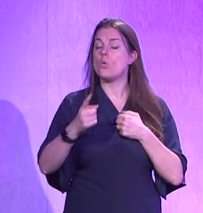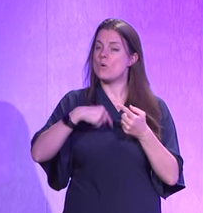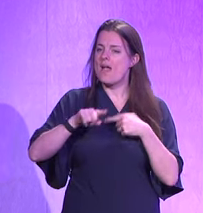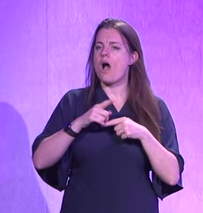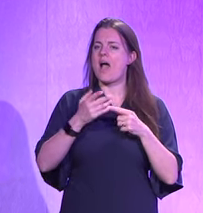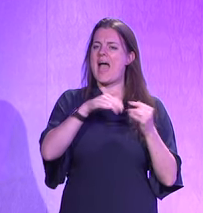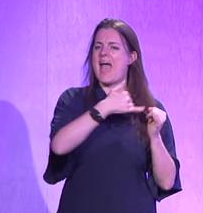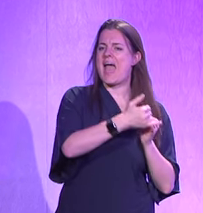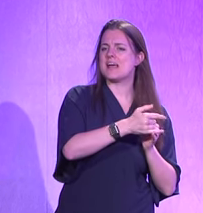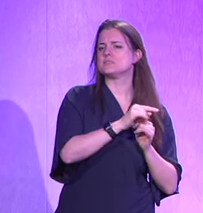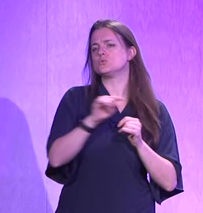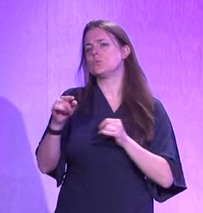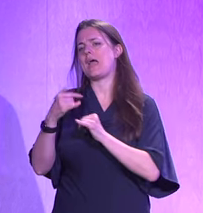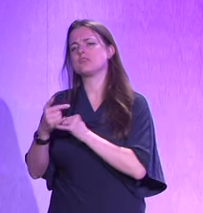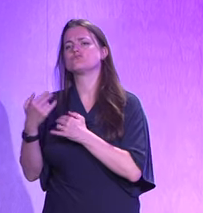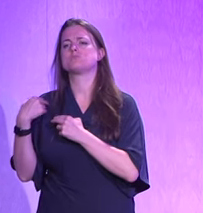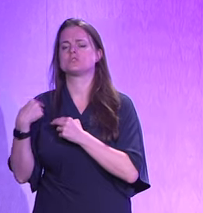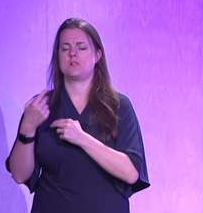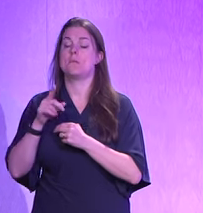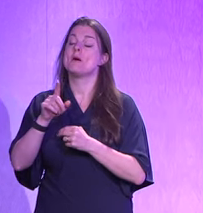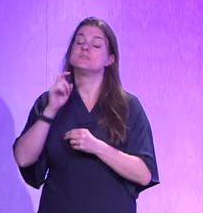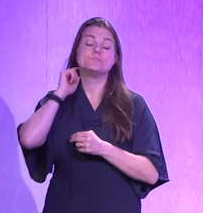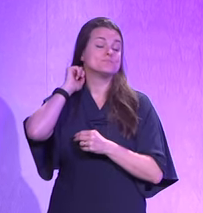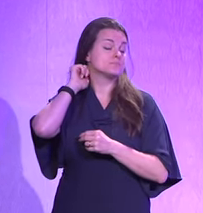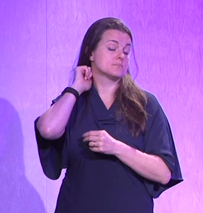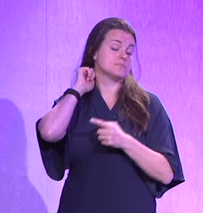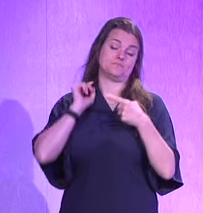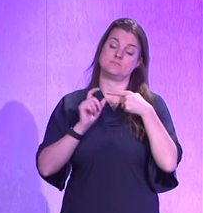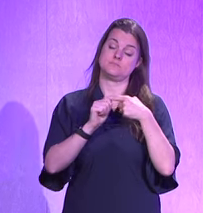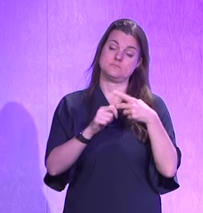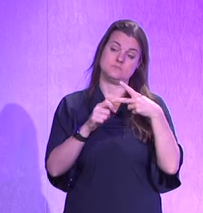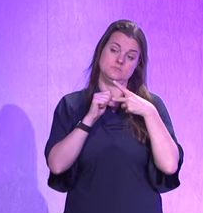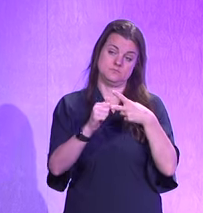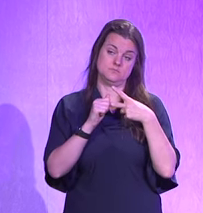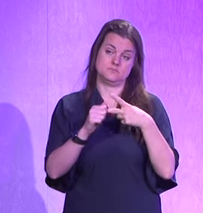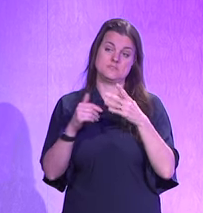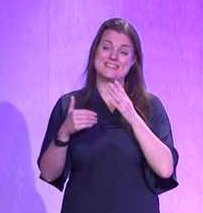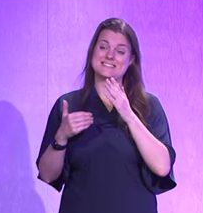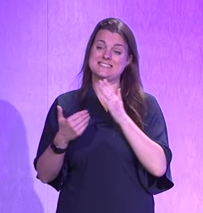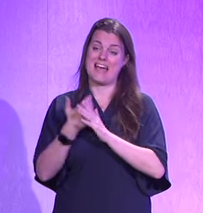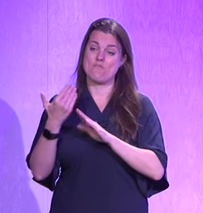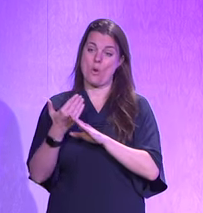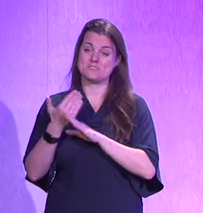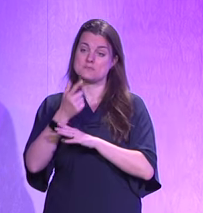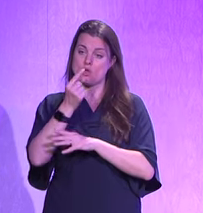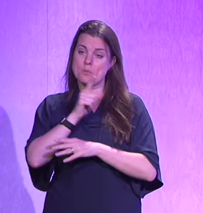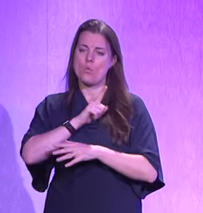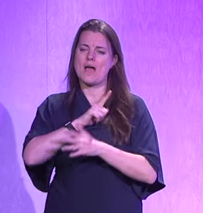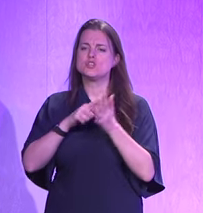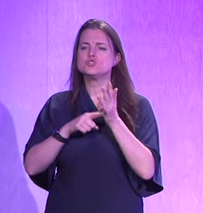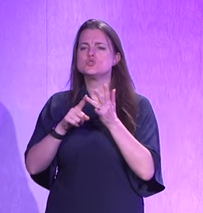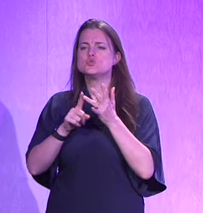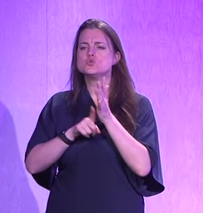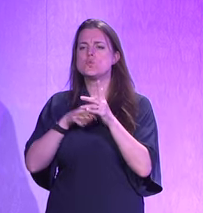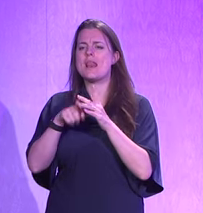we are end-to-end responsible. Second fact is that this DevOps approach is enabled by tooling. There